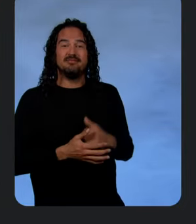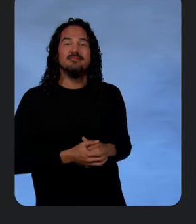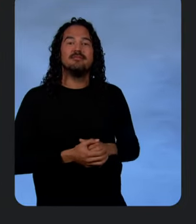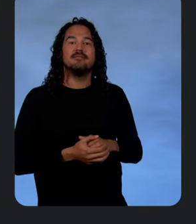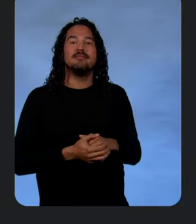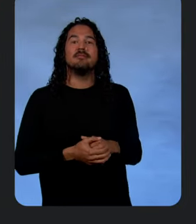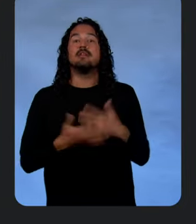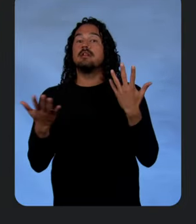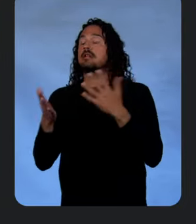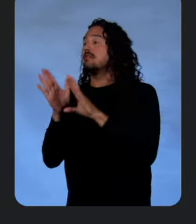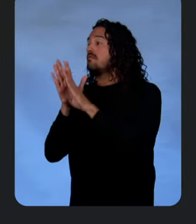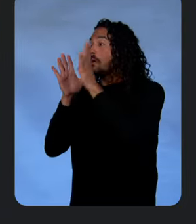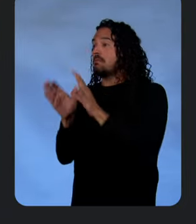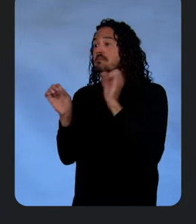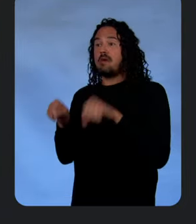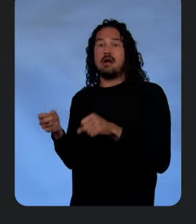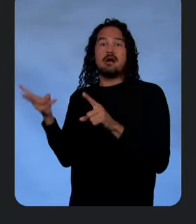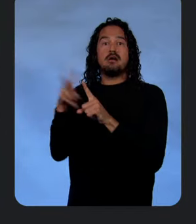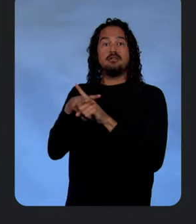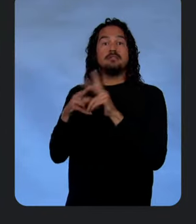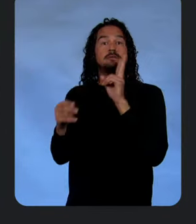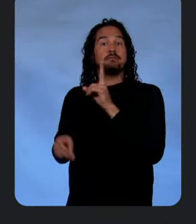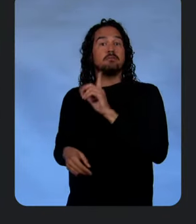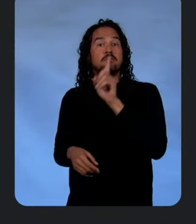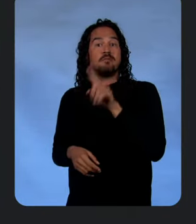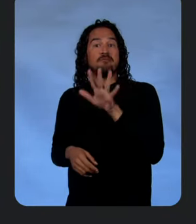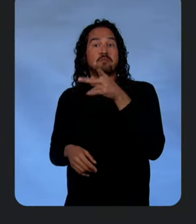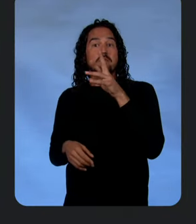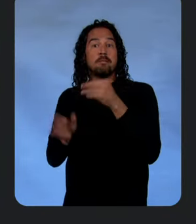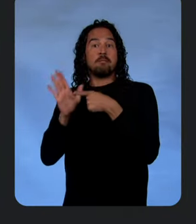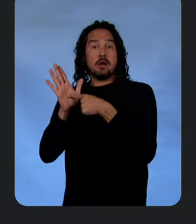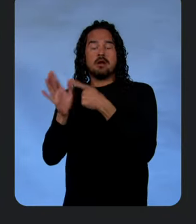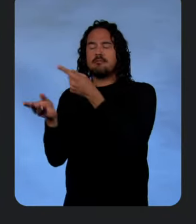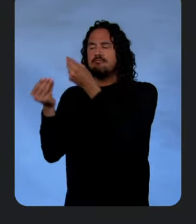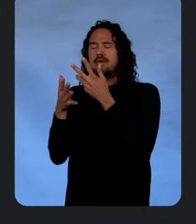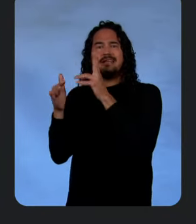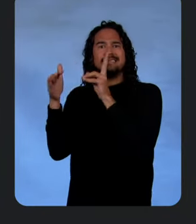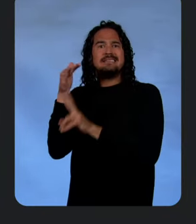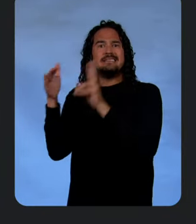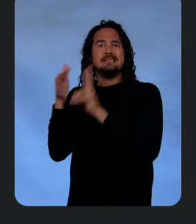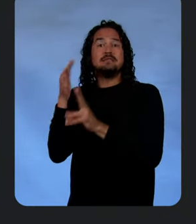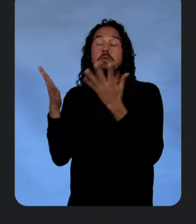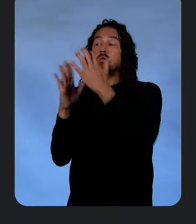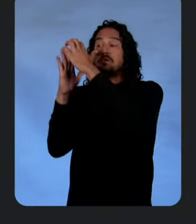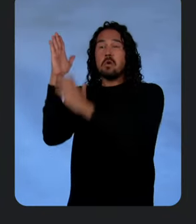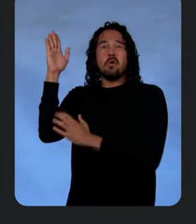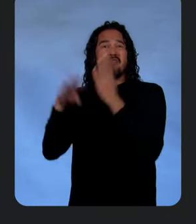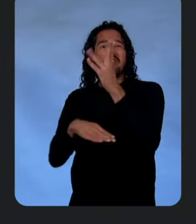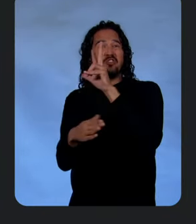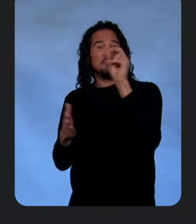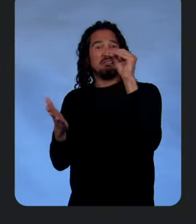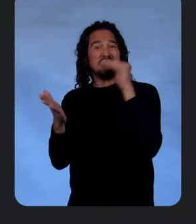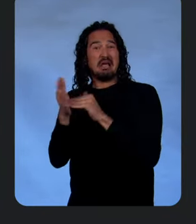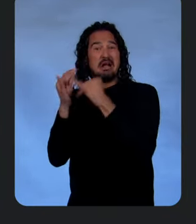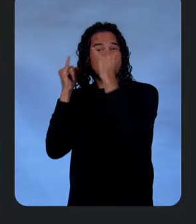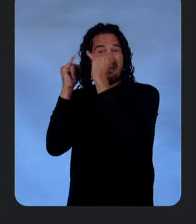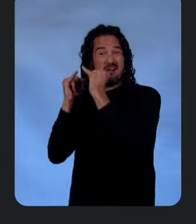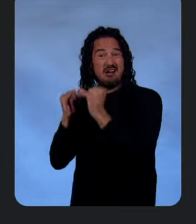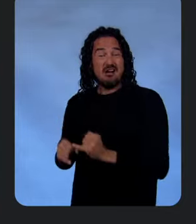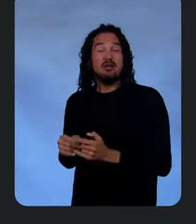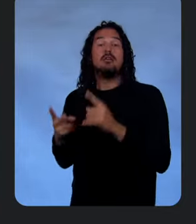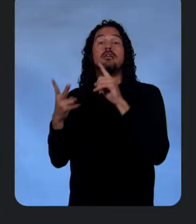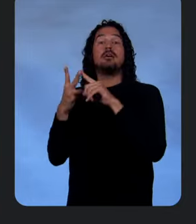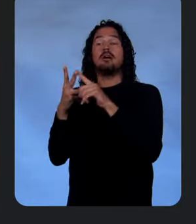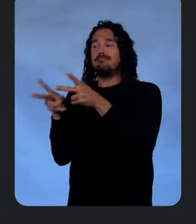.5 Pro model to get insights on things like code bases with over 30,000 lines of code, extract information from 11 hours of